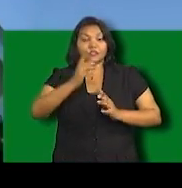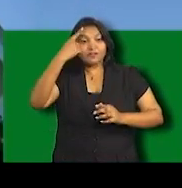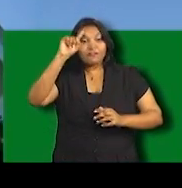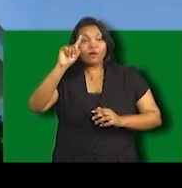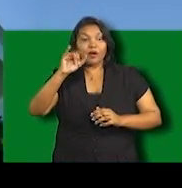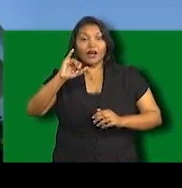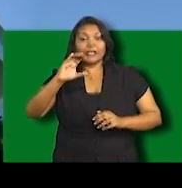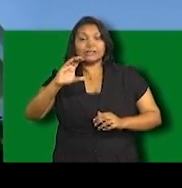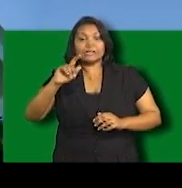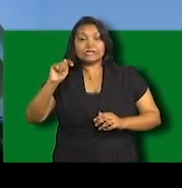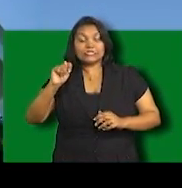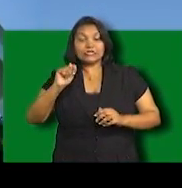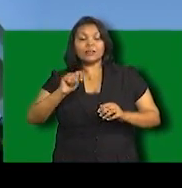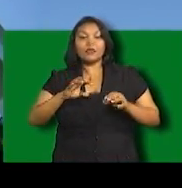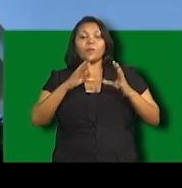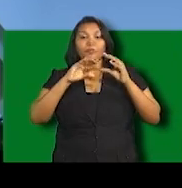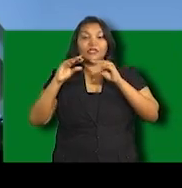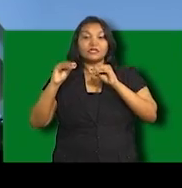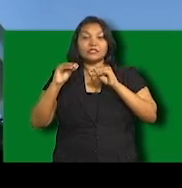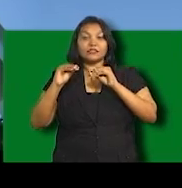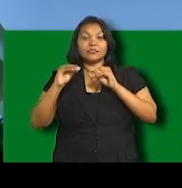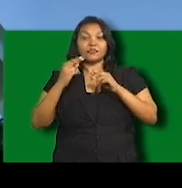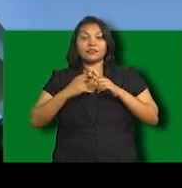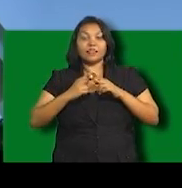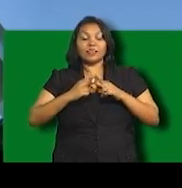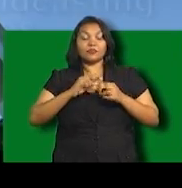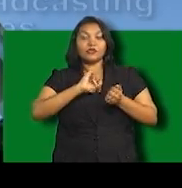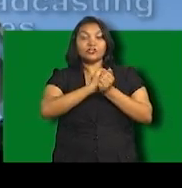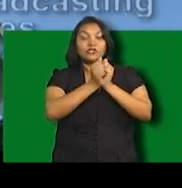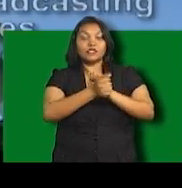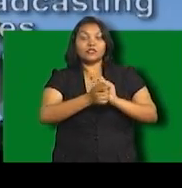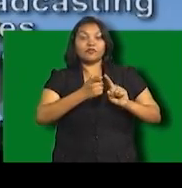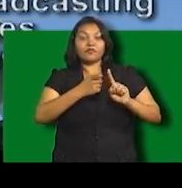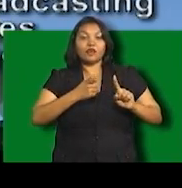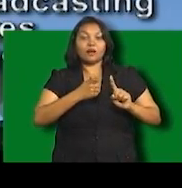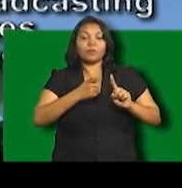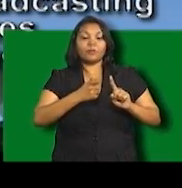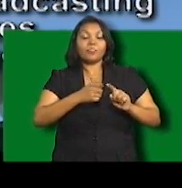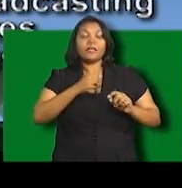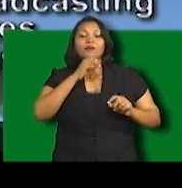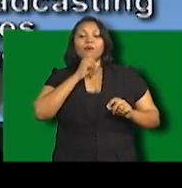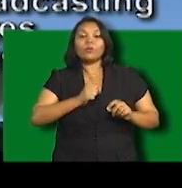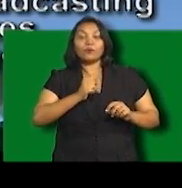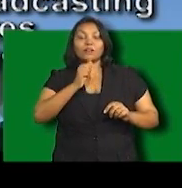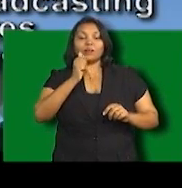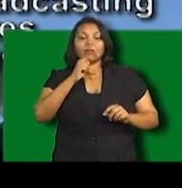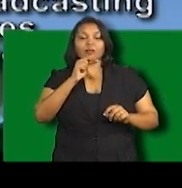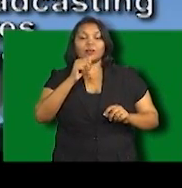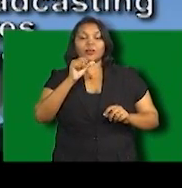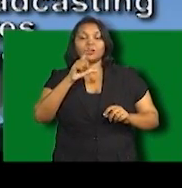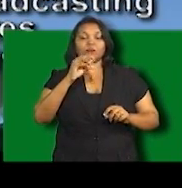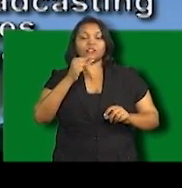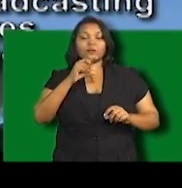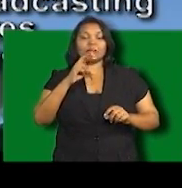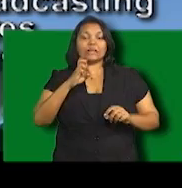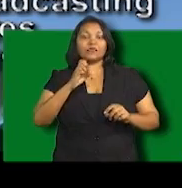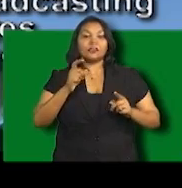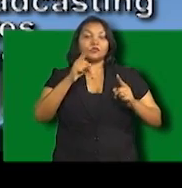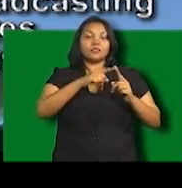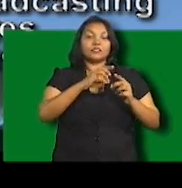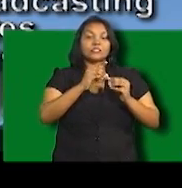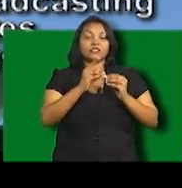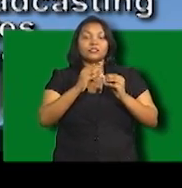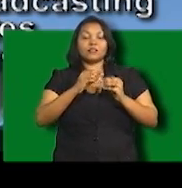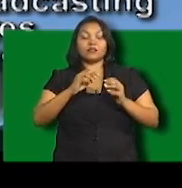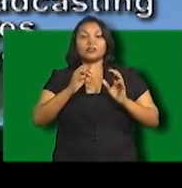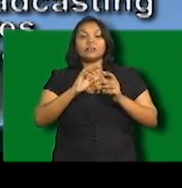ICT open forum seminar entitled switching from analog to digital television broadcasting issues and challenges